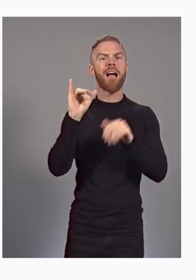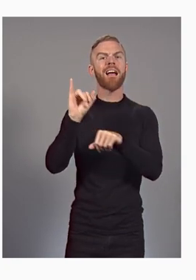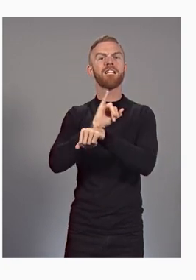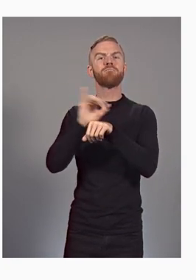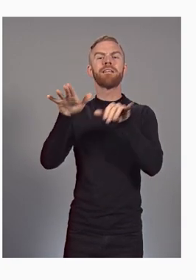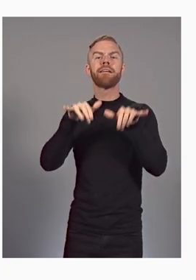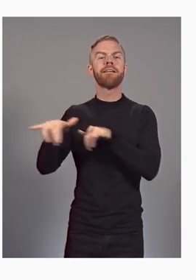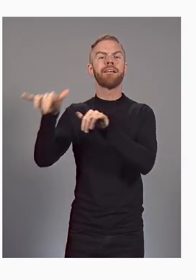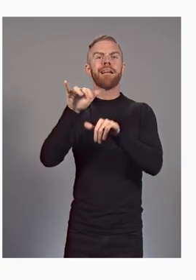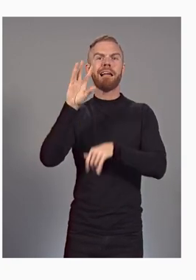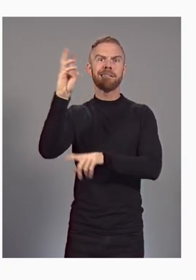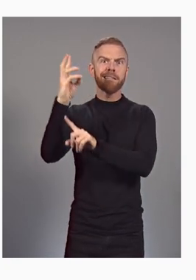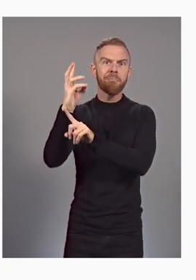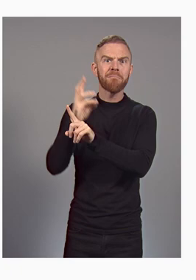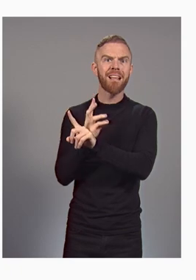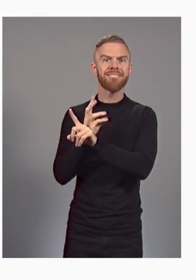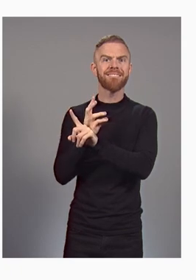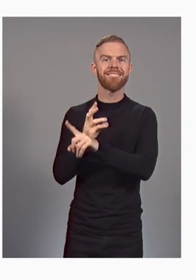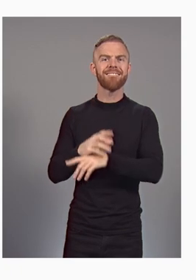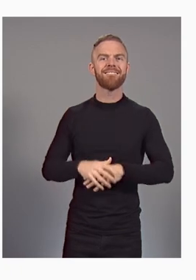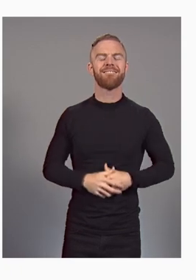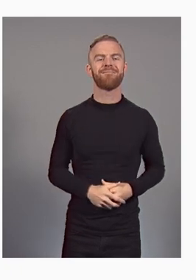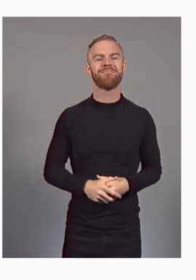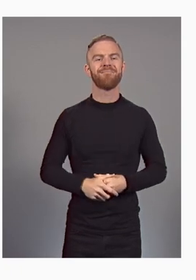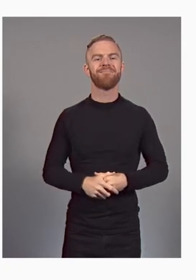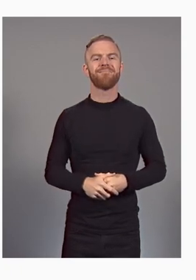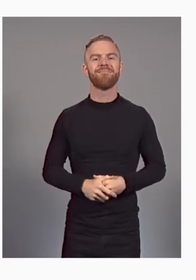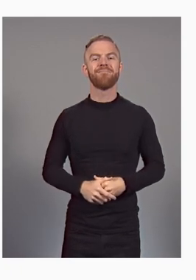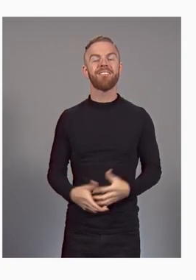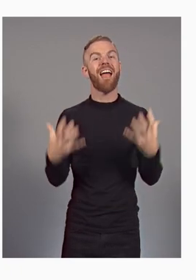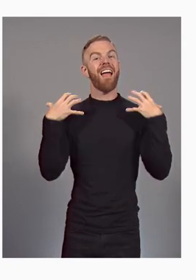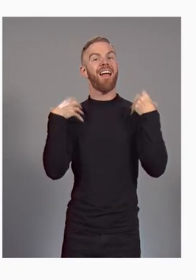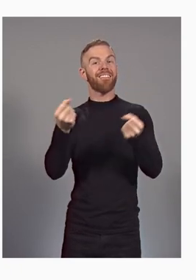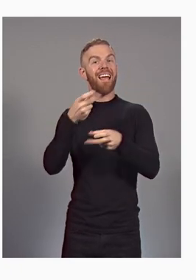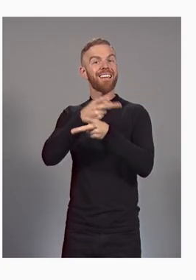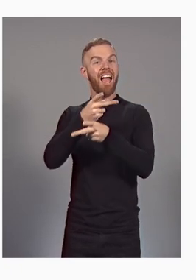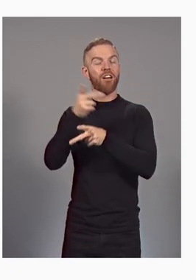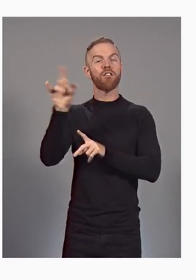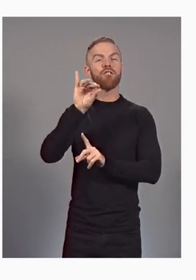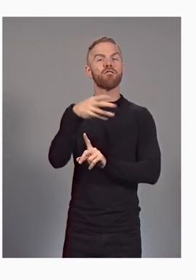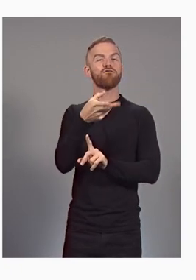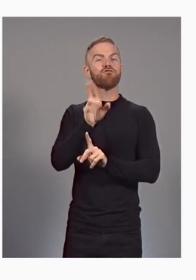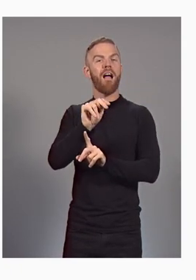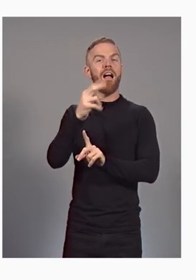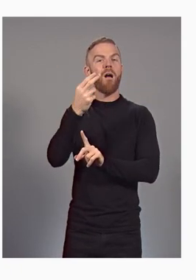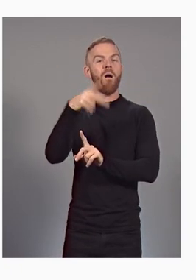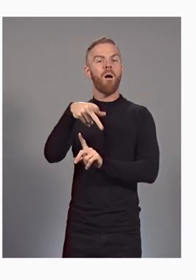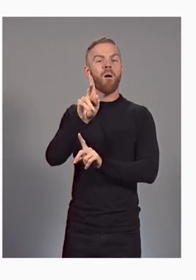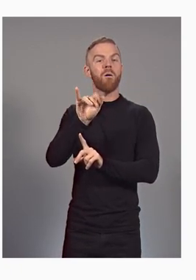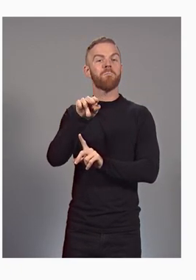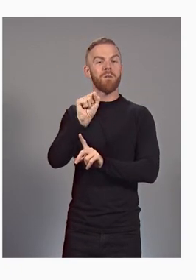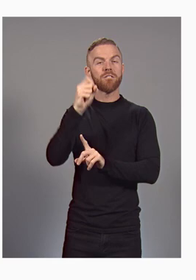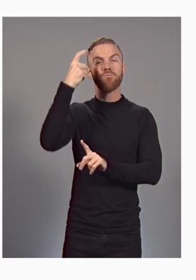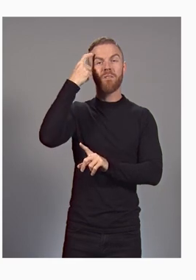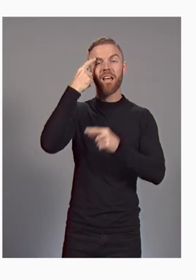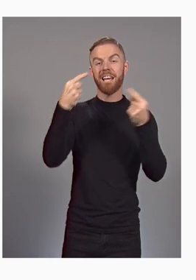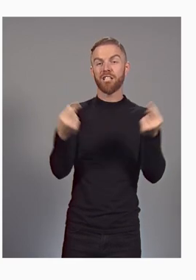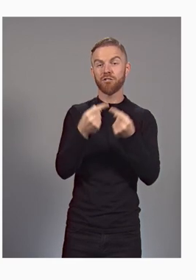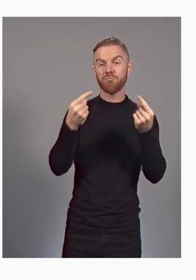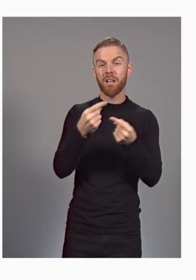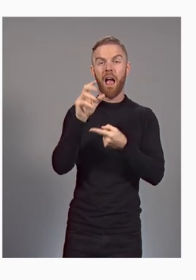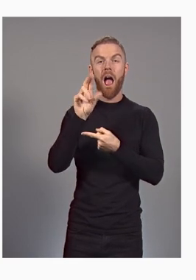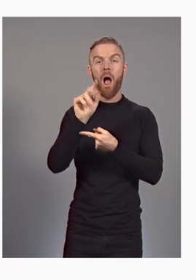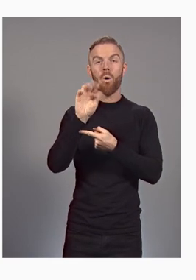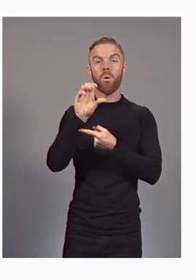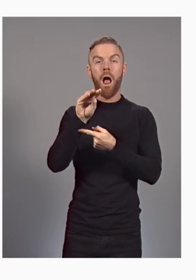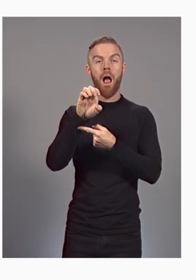compared to the industry standard of over six months. In healthcare, Johns Hopkins Brain Injury